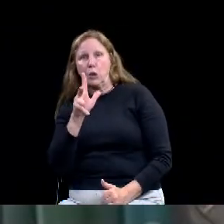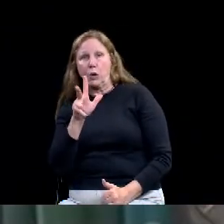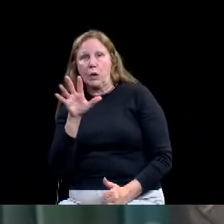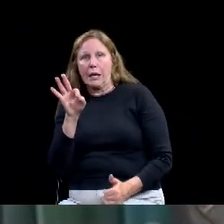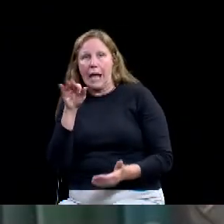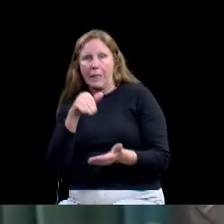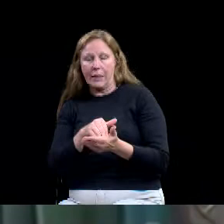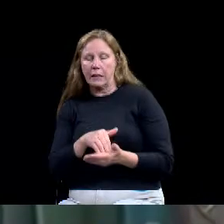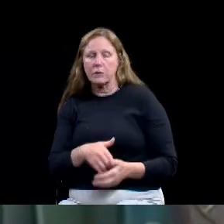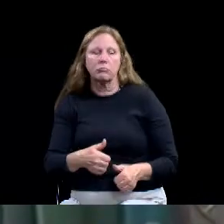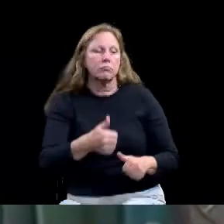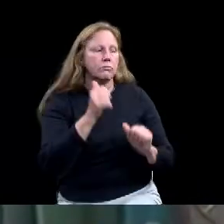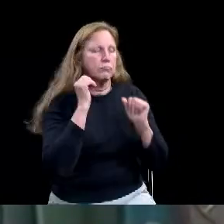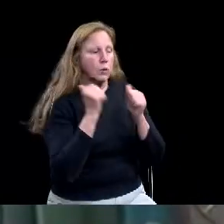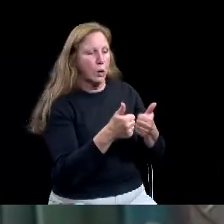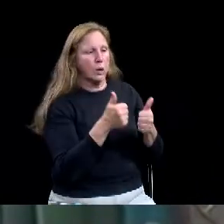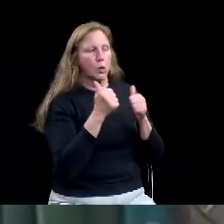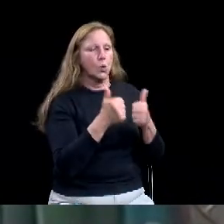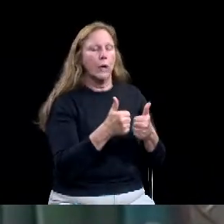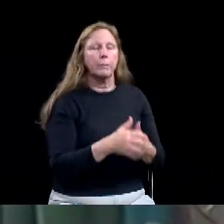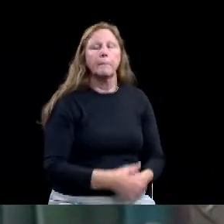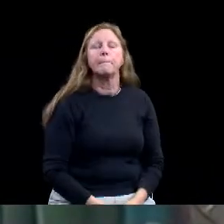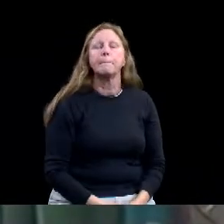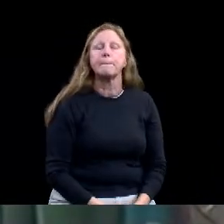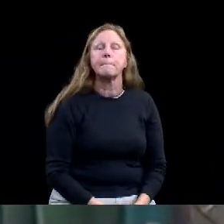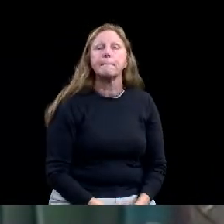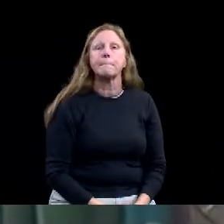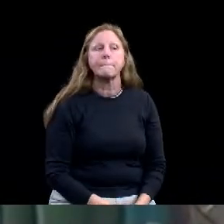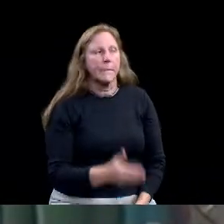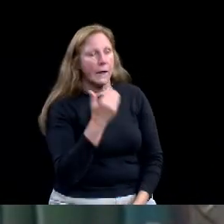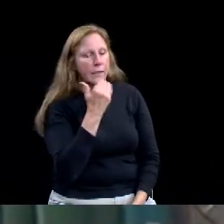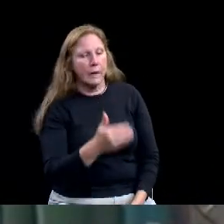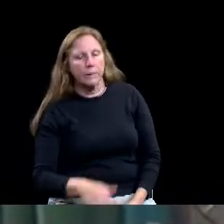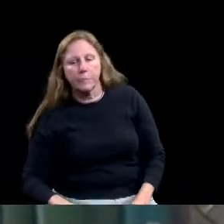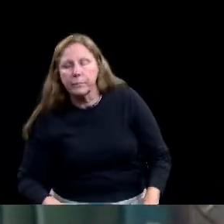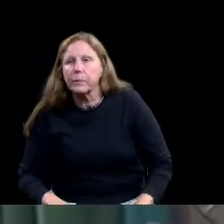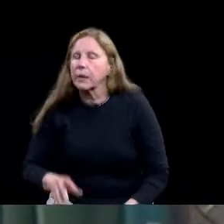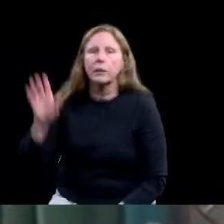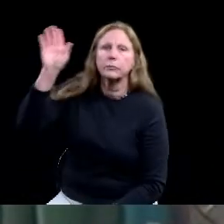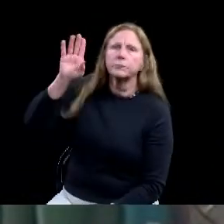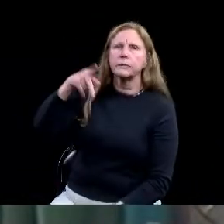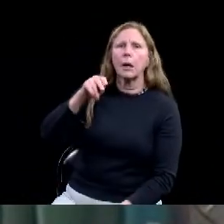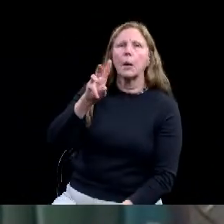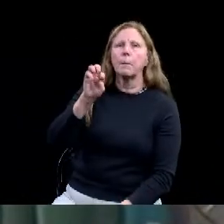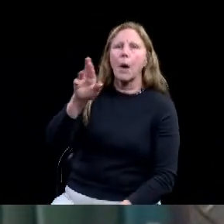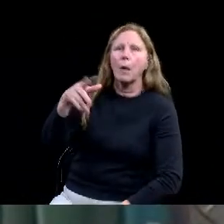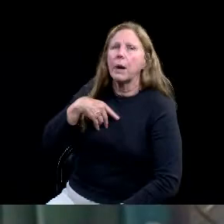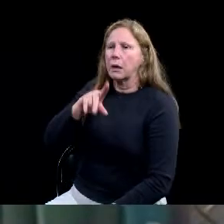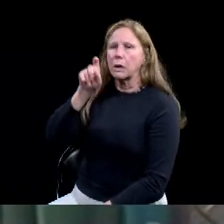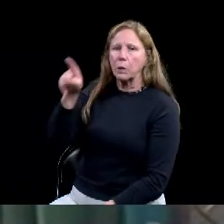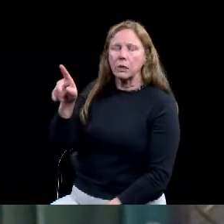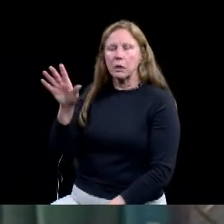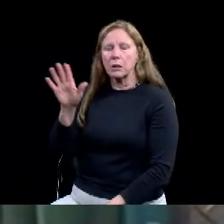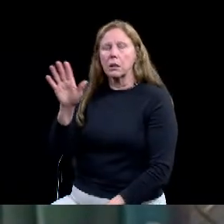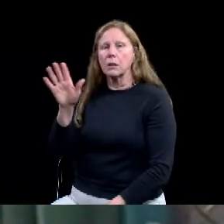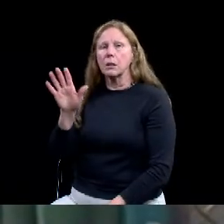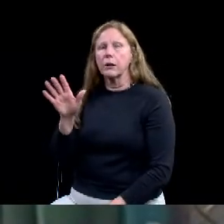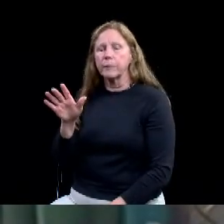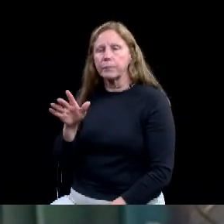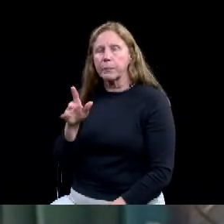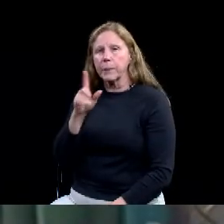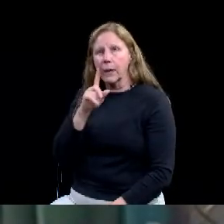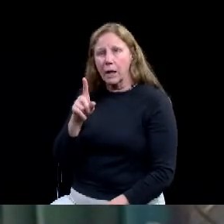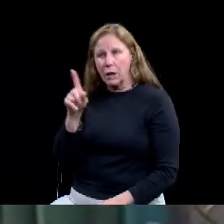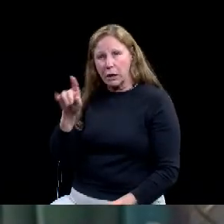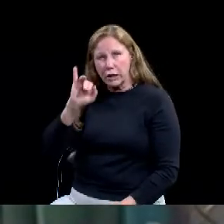question off of that and interacting with the justice of the peace? Does that mean that when potentially eviction processes are being filed, we're then letting